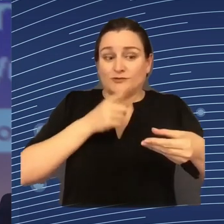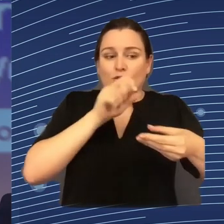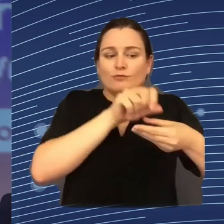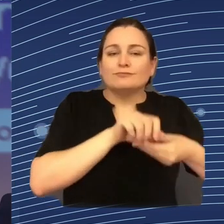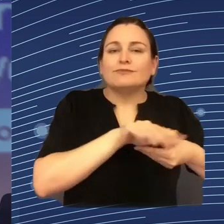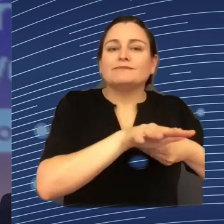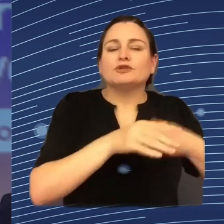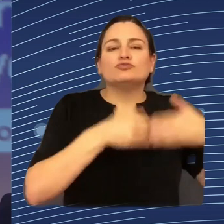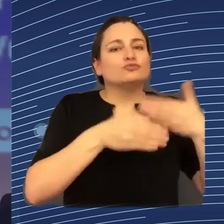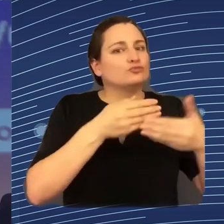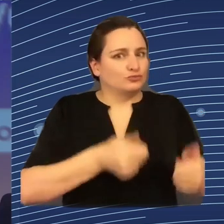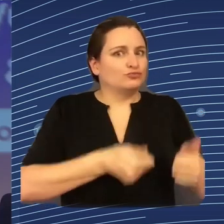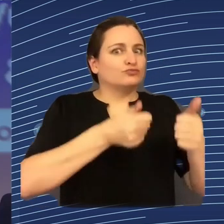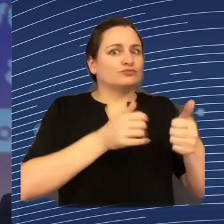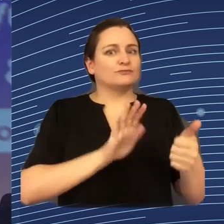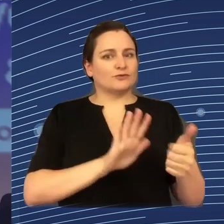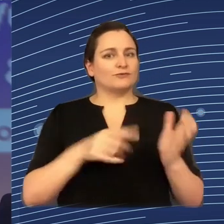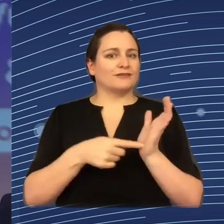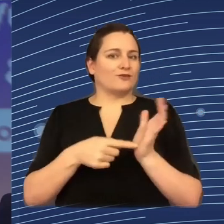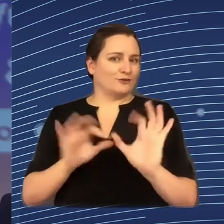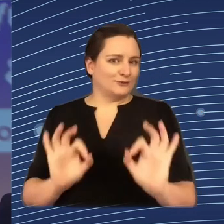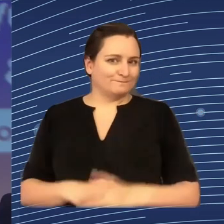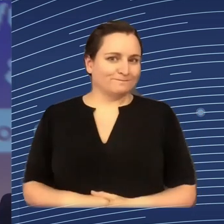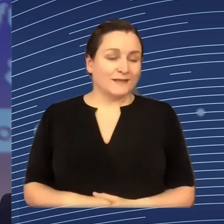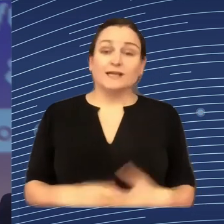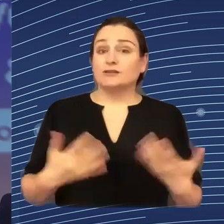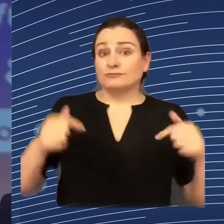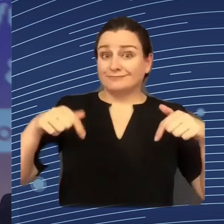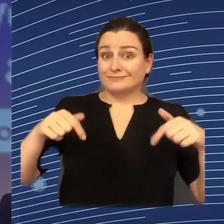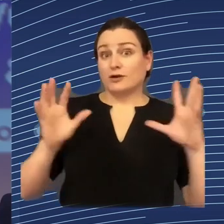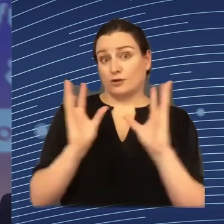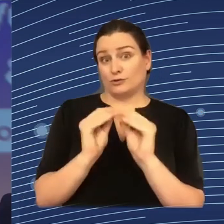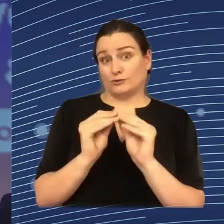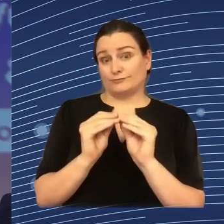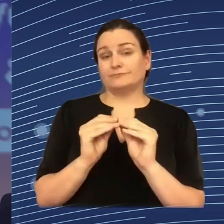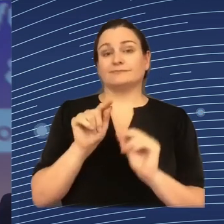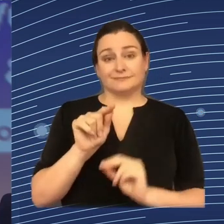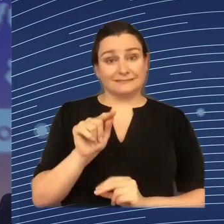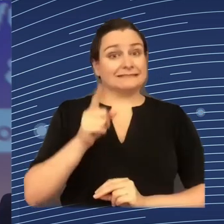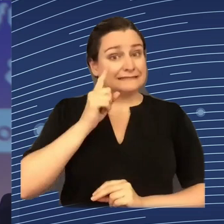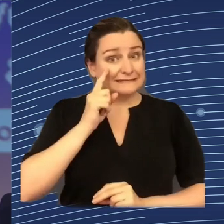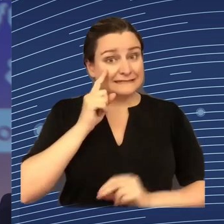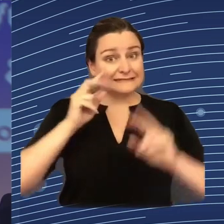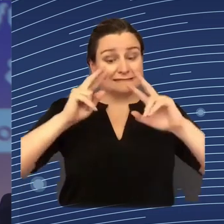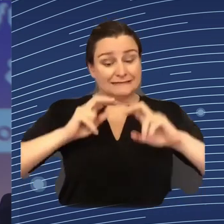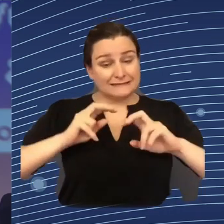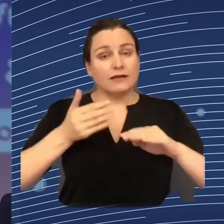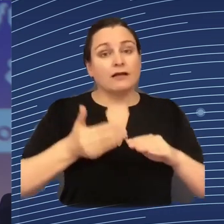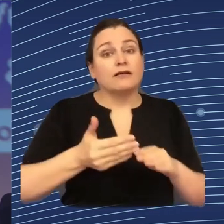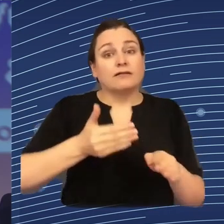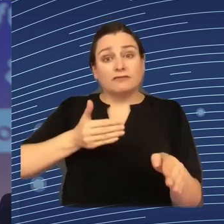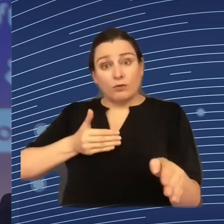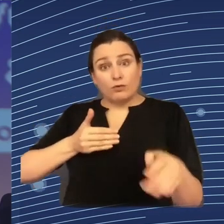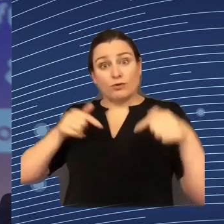operational use of the technology. So in this workshop we would like to have a conversation about that very first early stage. Is it working